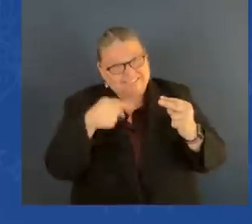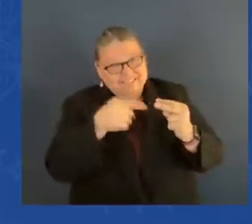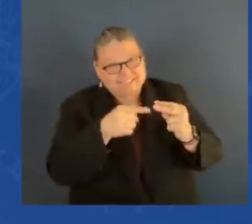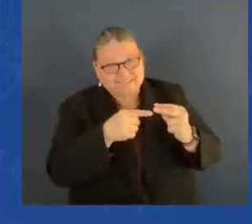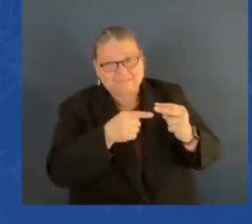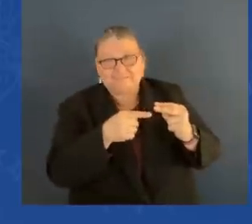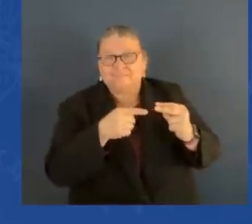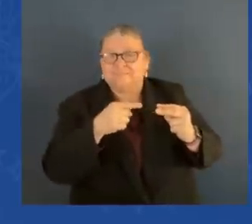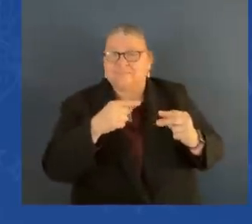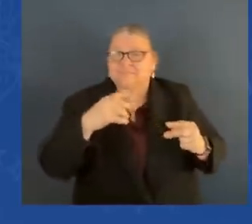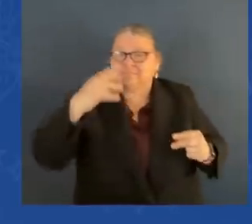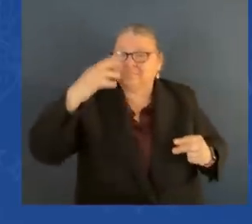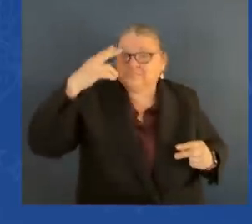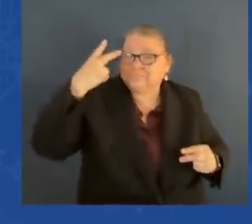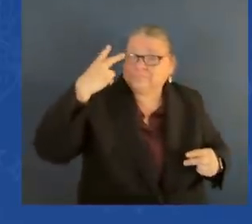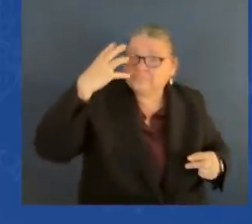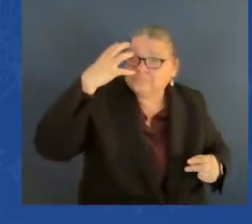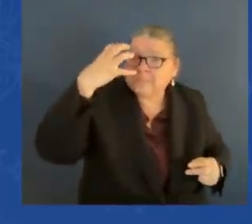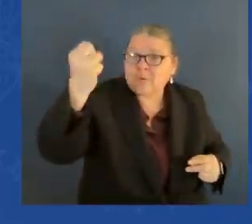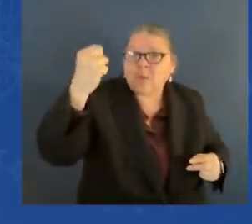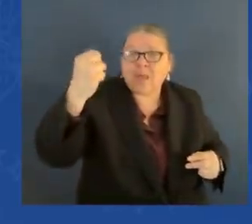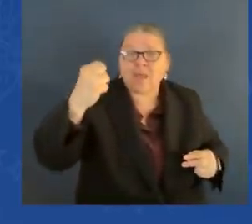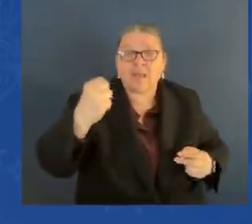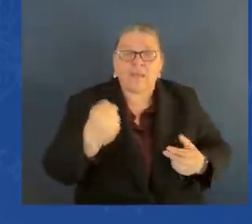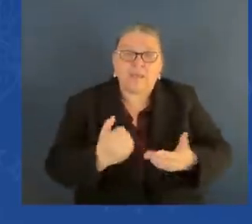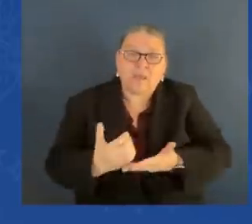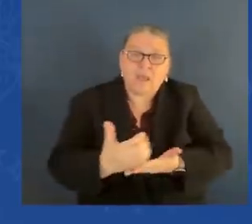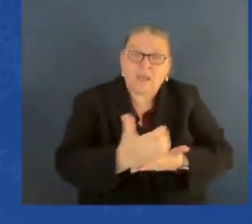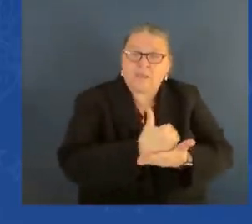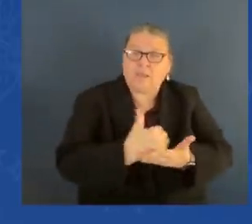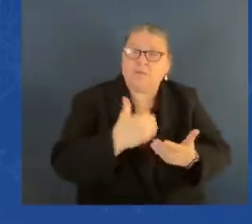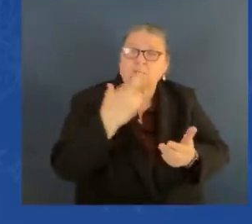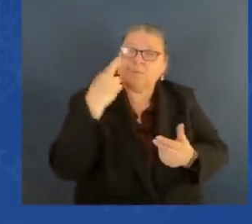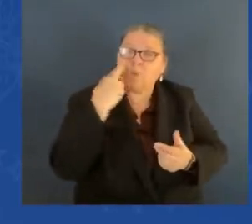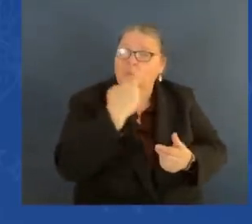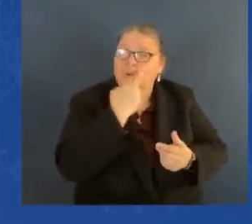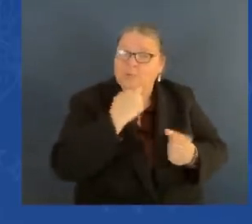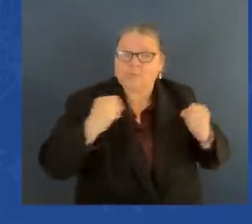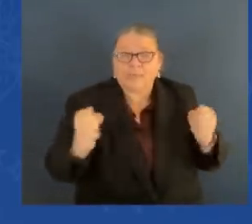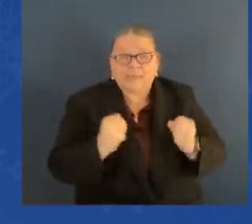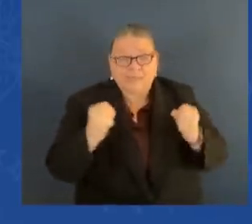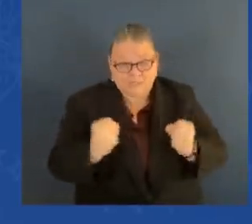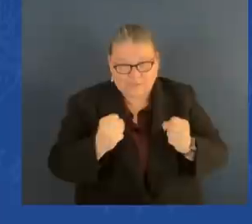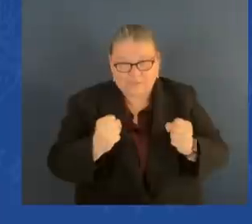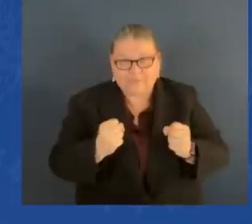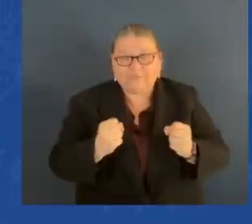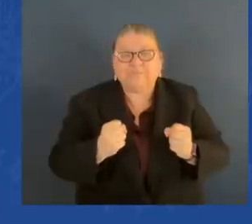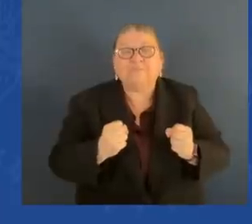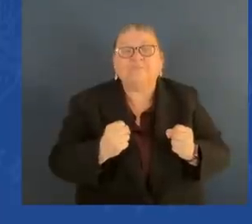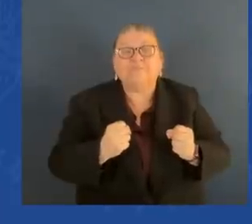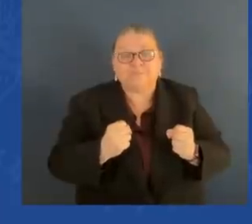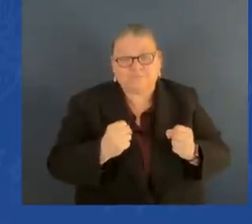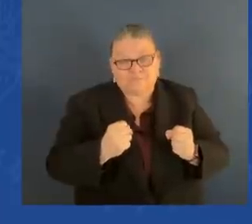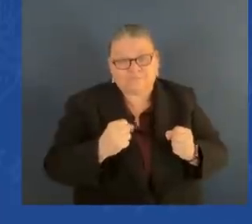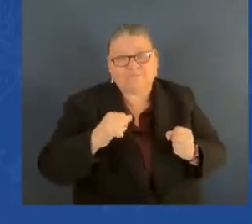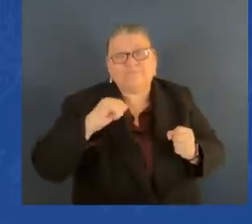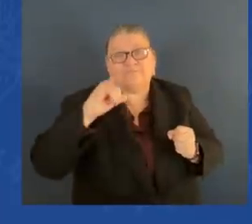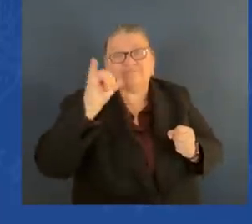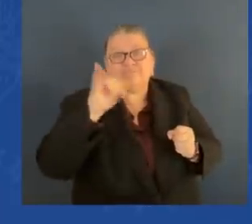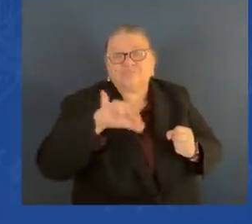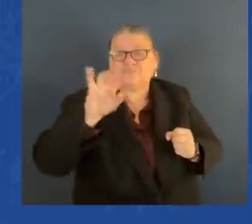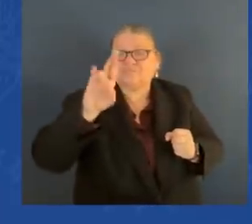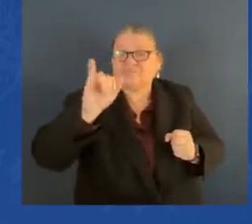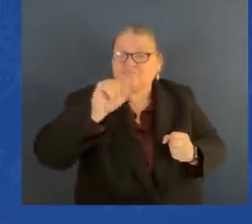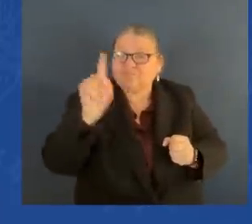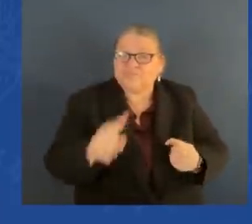Well, Ted and William, your dad blessed you with an endless garden of those memories. And most of all, the memory of two